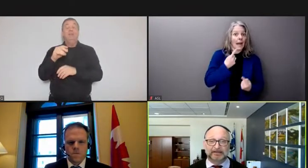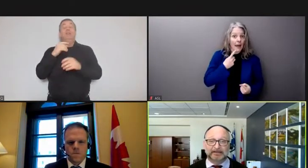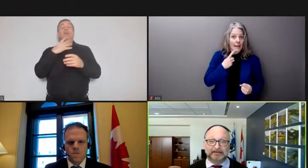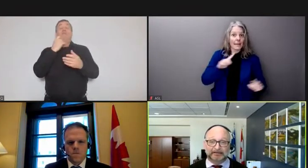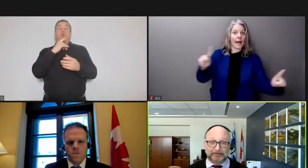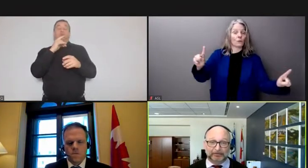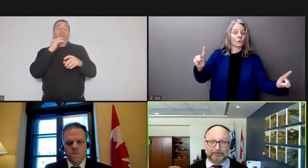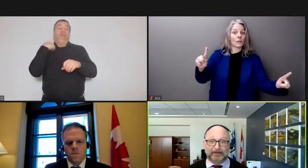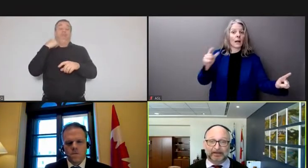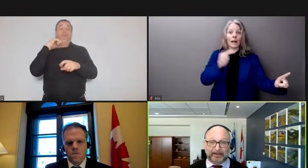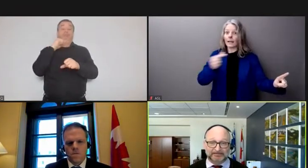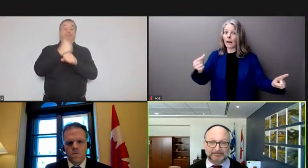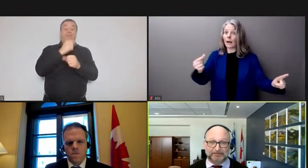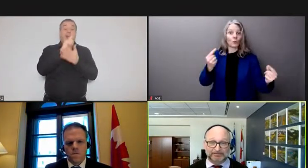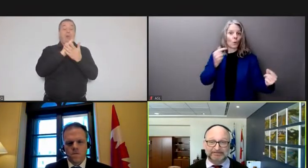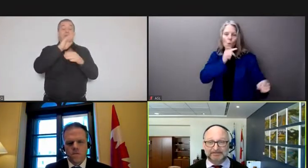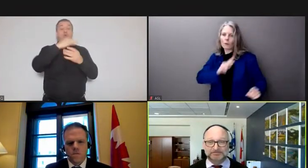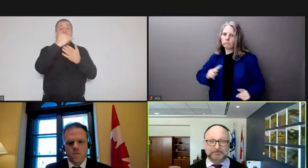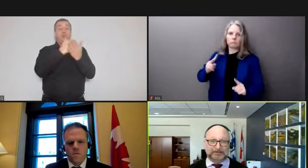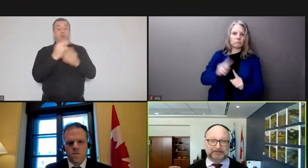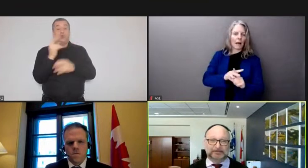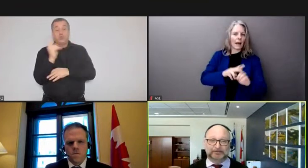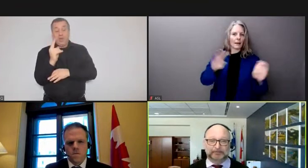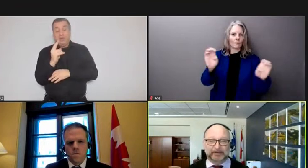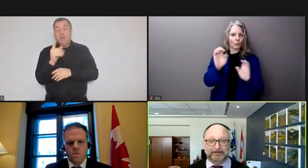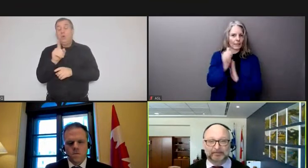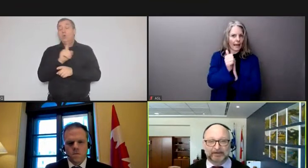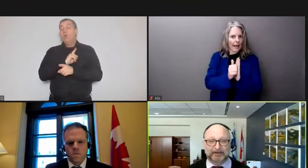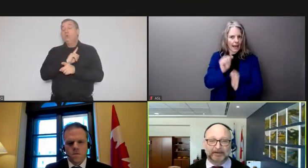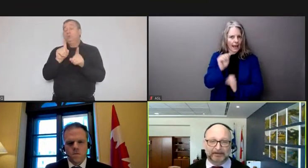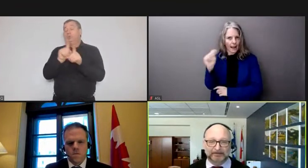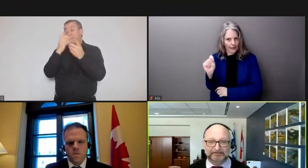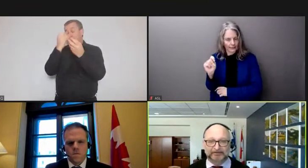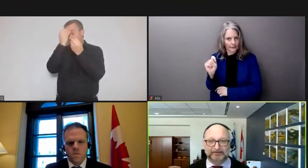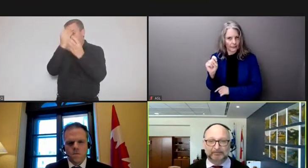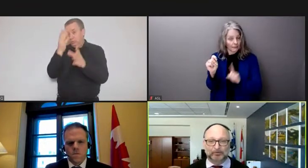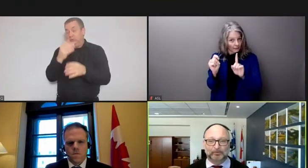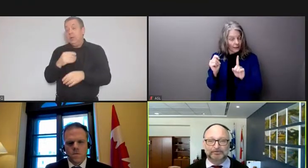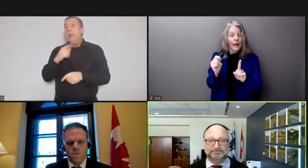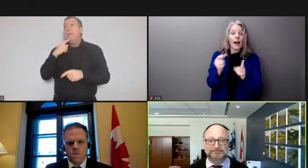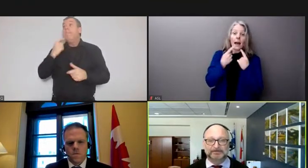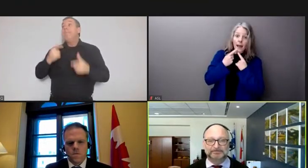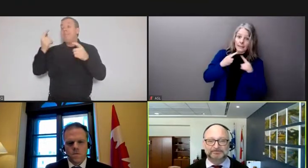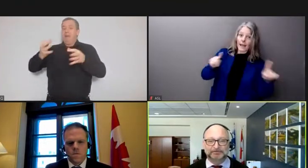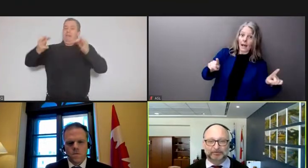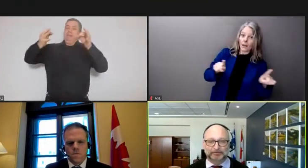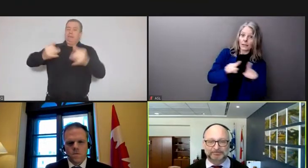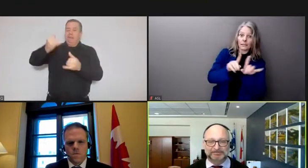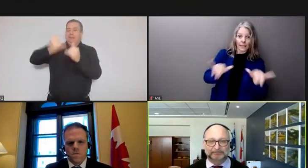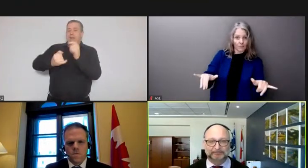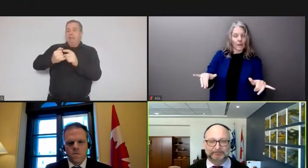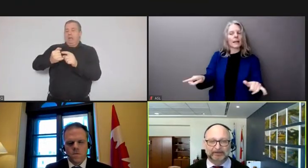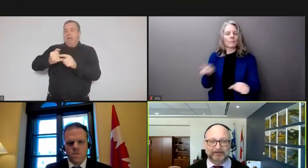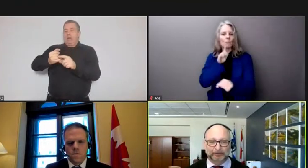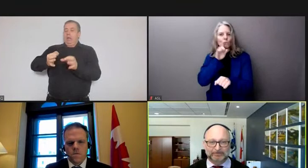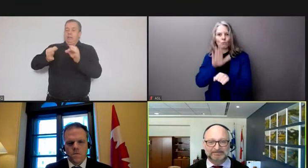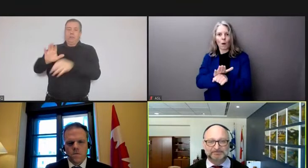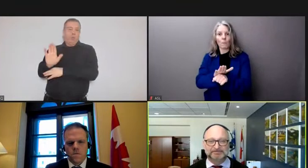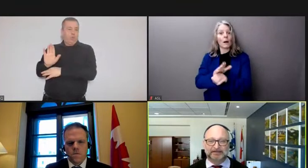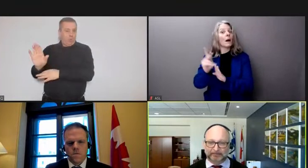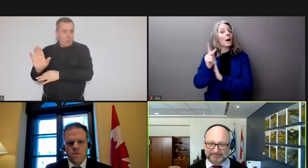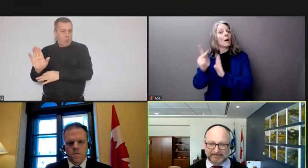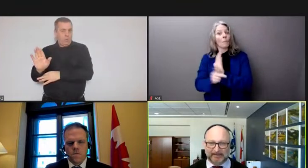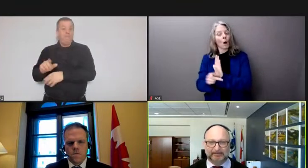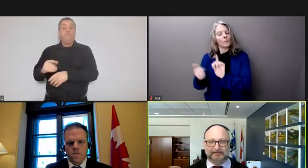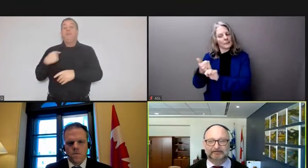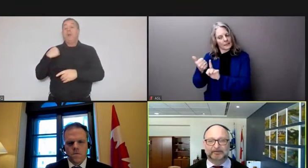il leur a aussi assuré que le parlement arrêt le dernier mot sur les mesures proposées le processus a